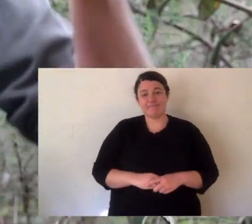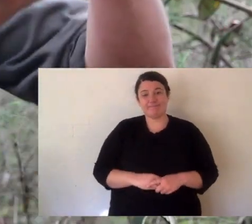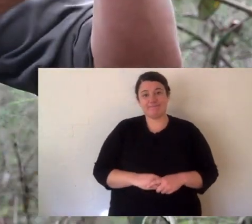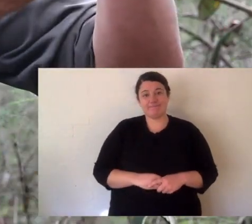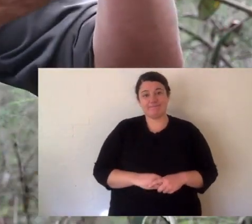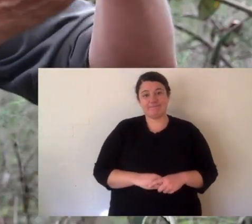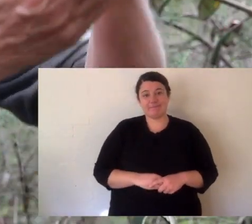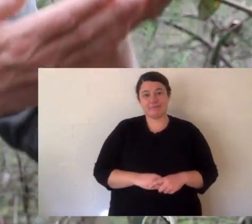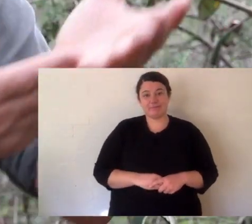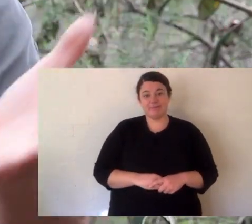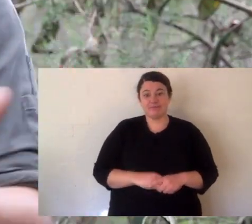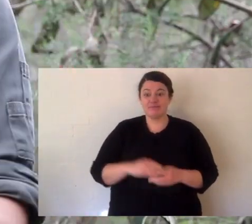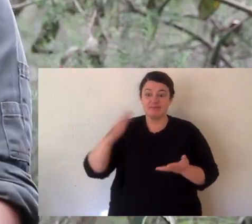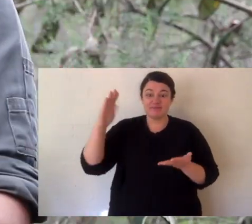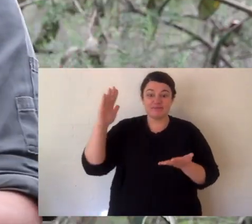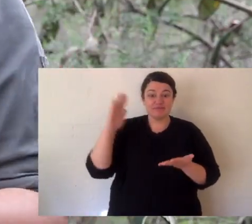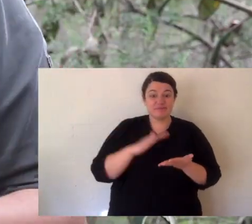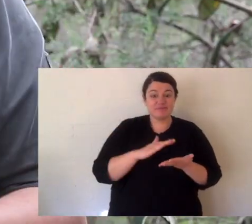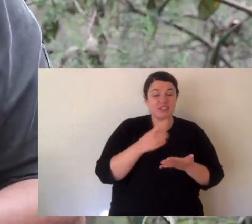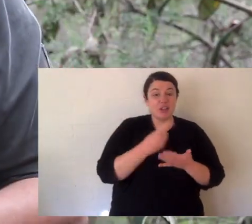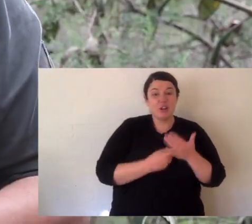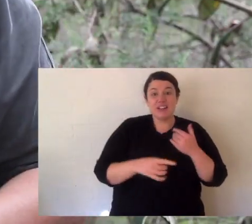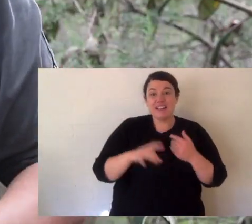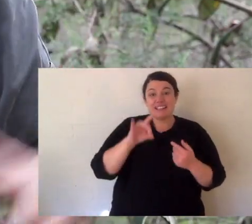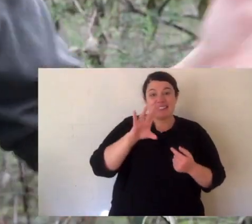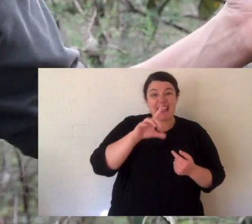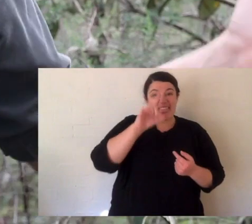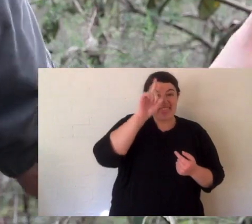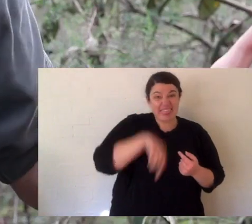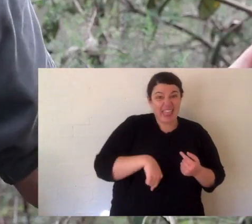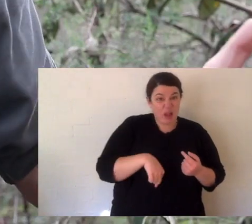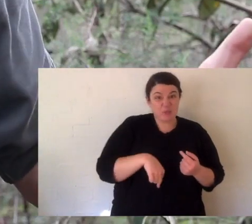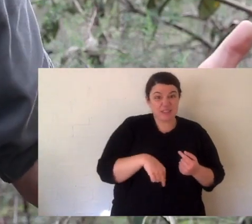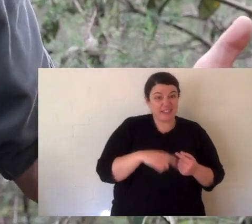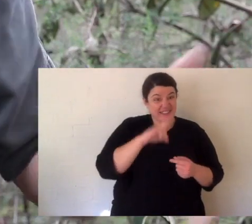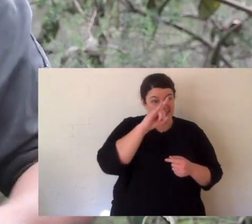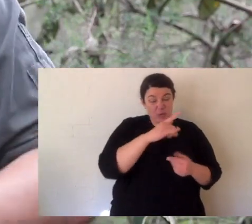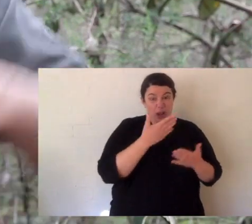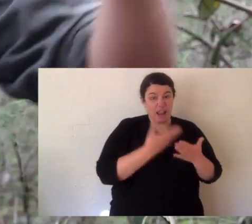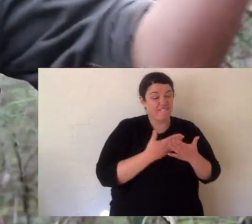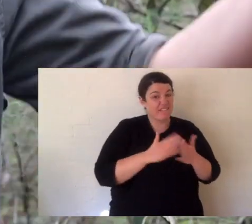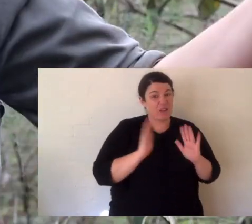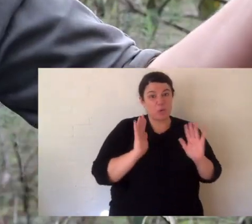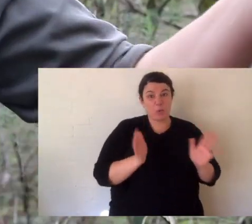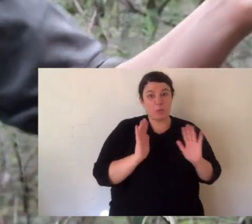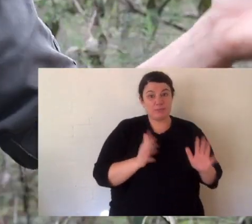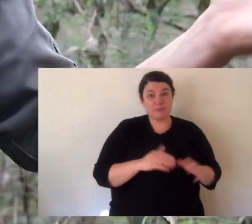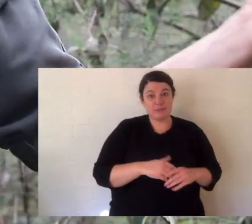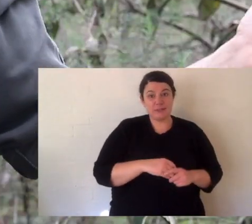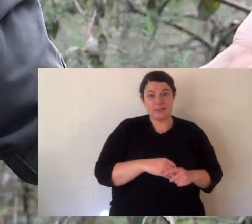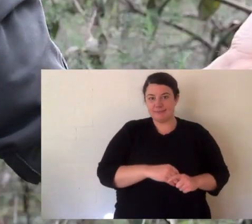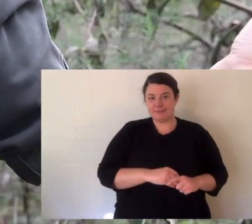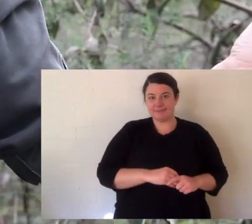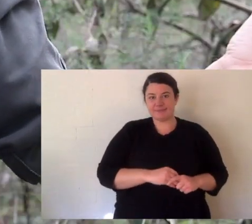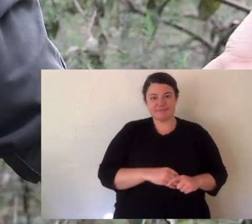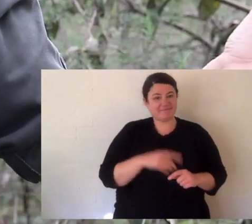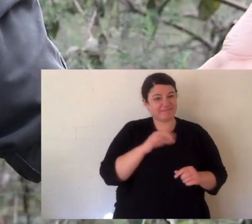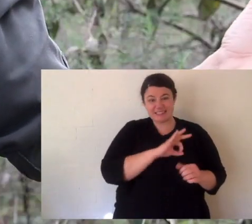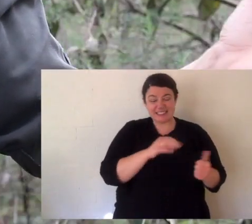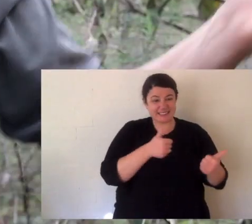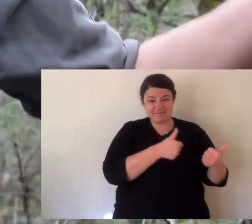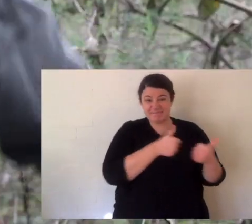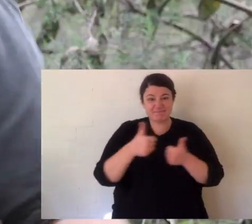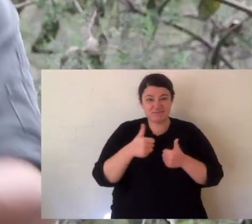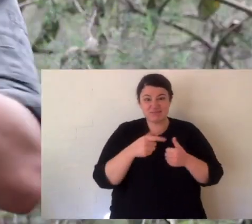Now the devil has reduced in numbers down to just 10 000 and there were a quarter of a million 250 000.